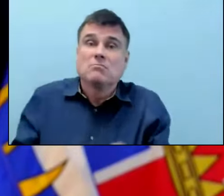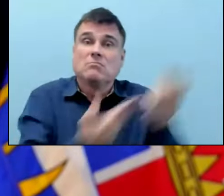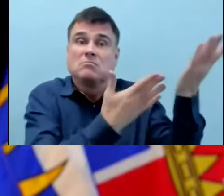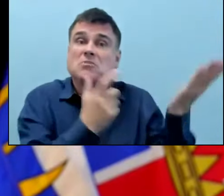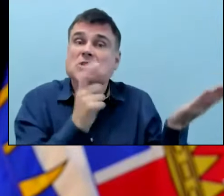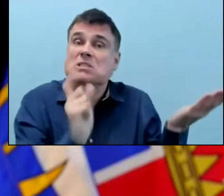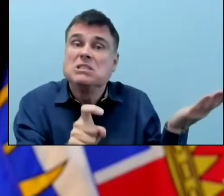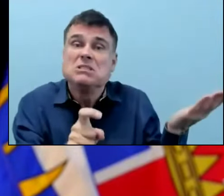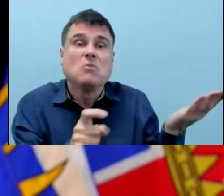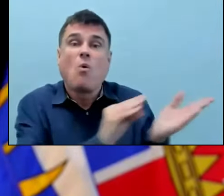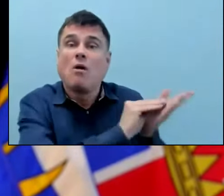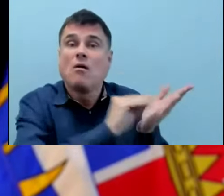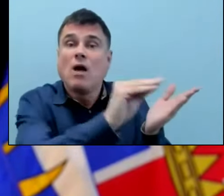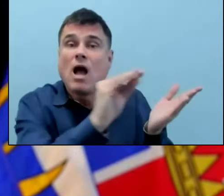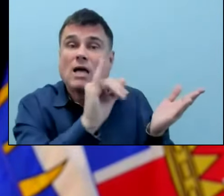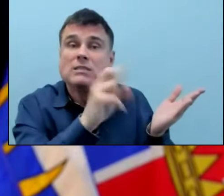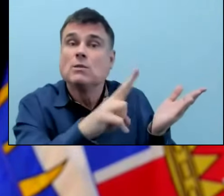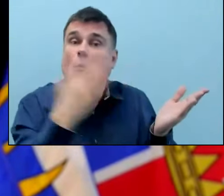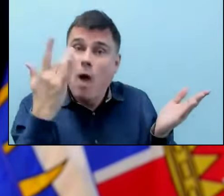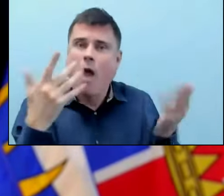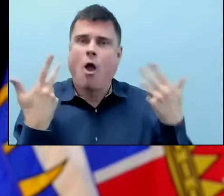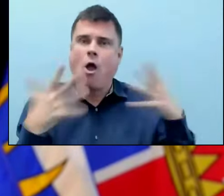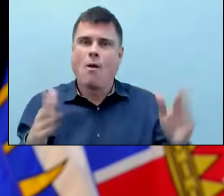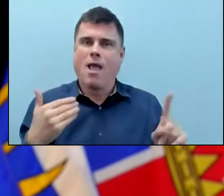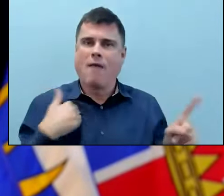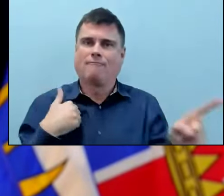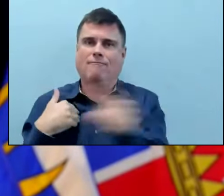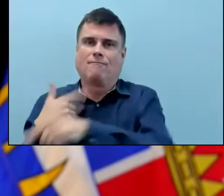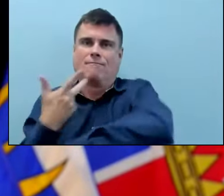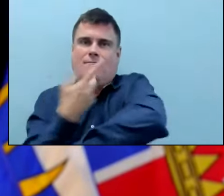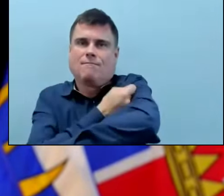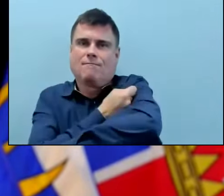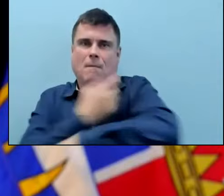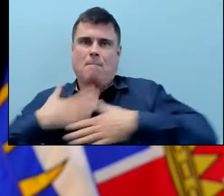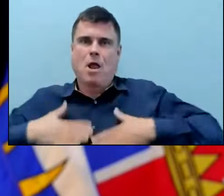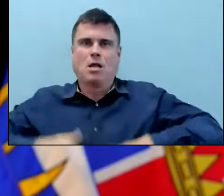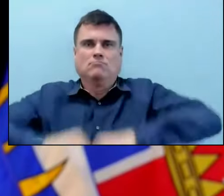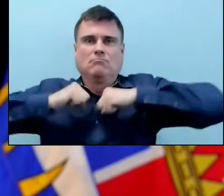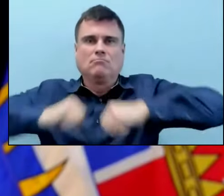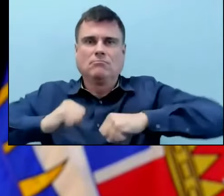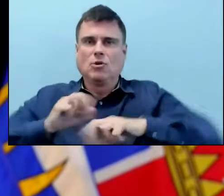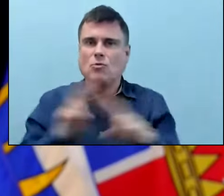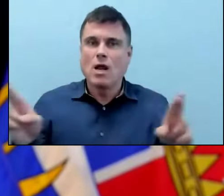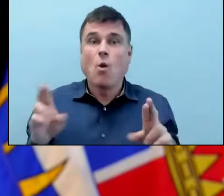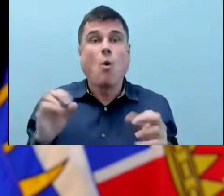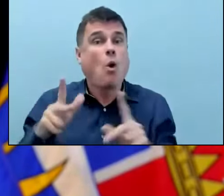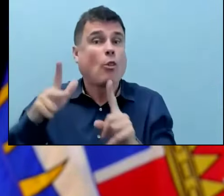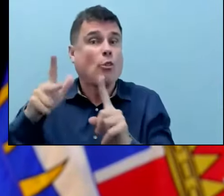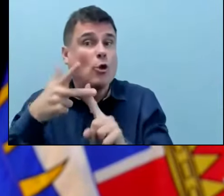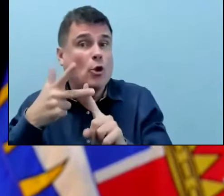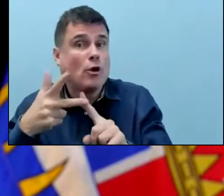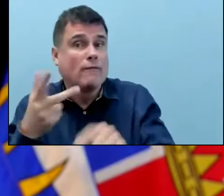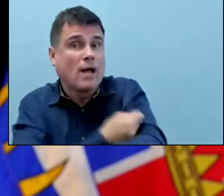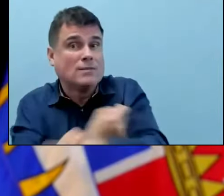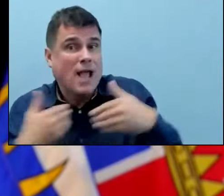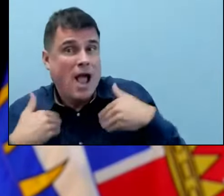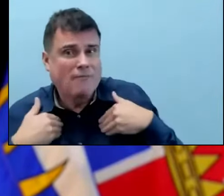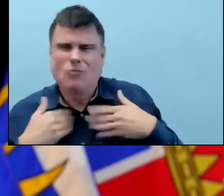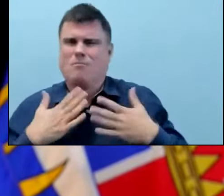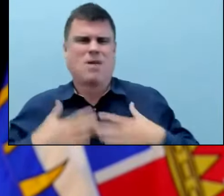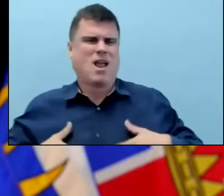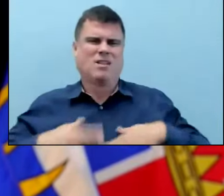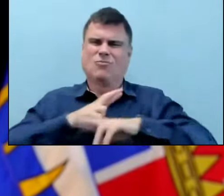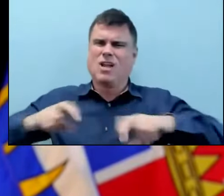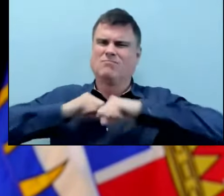protection from the vaccines, whether it was two doses or, more importantly, three doses. So that needs to continue. We